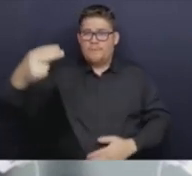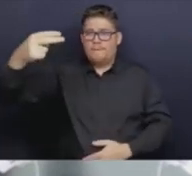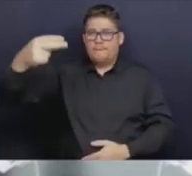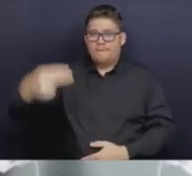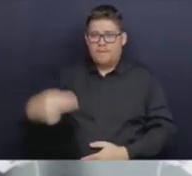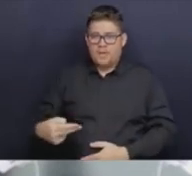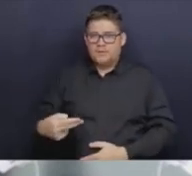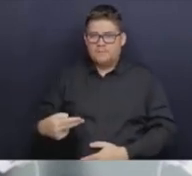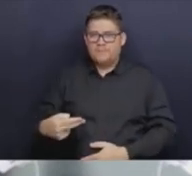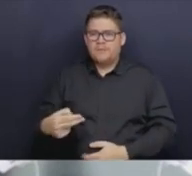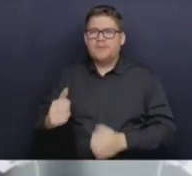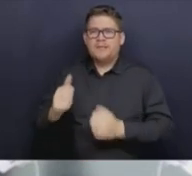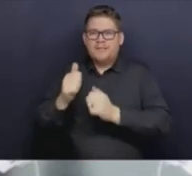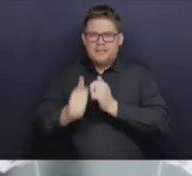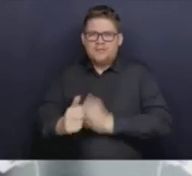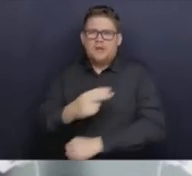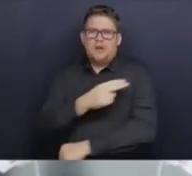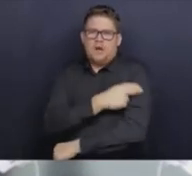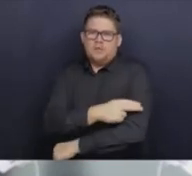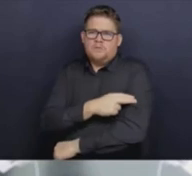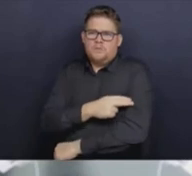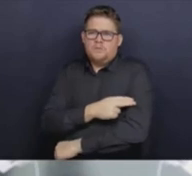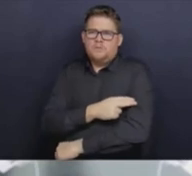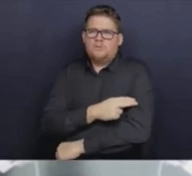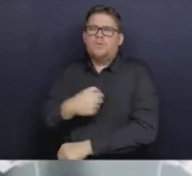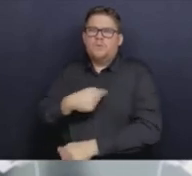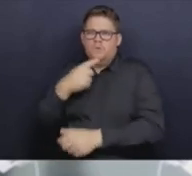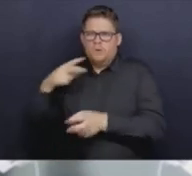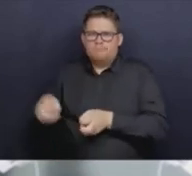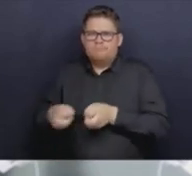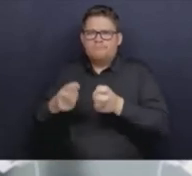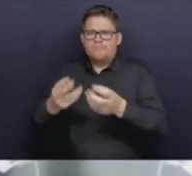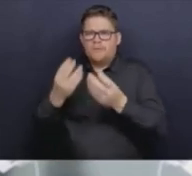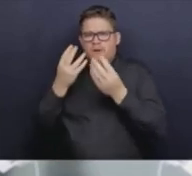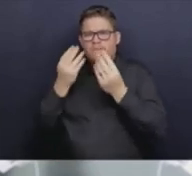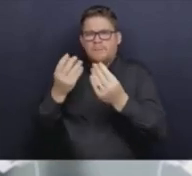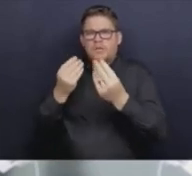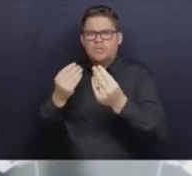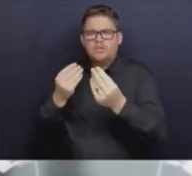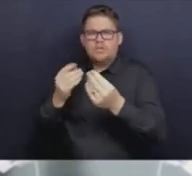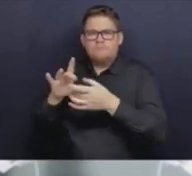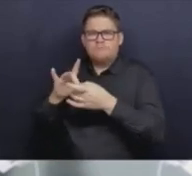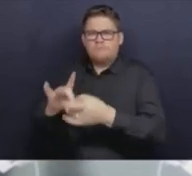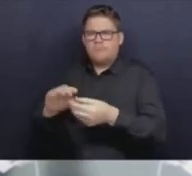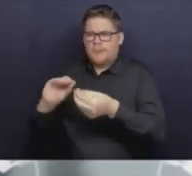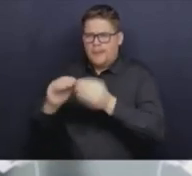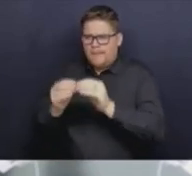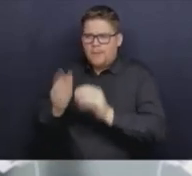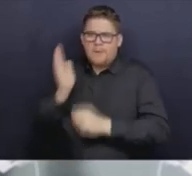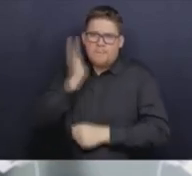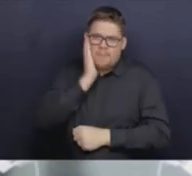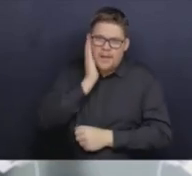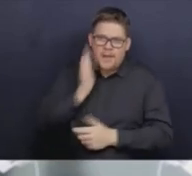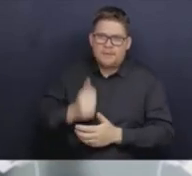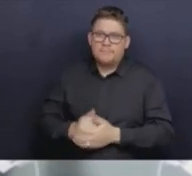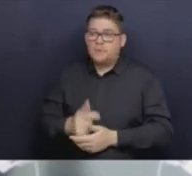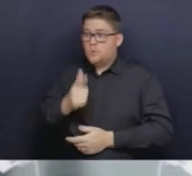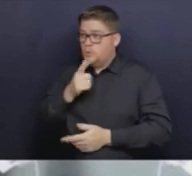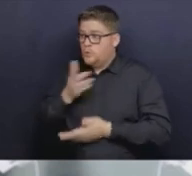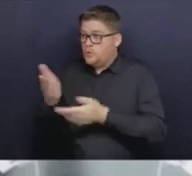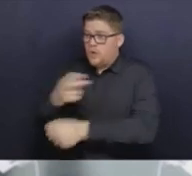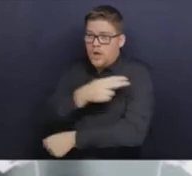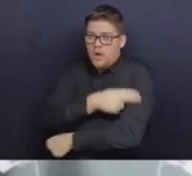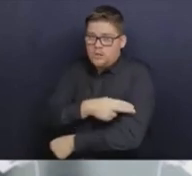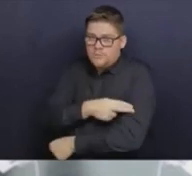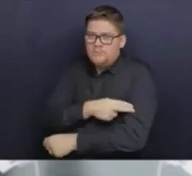today per hospital, later today, what the data is, number of beds, number of people in hospital each of our hospitals in BC,